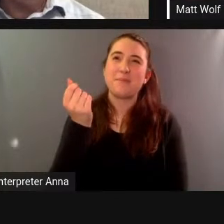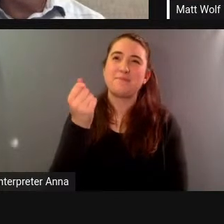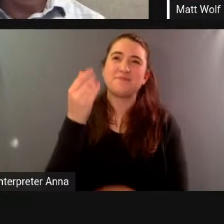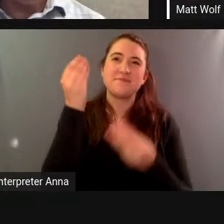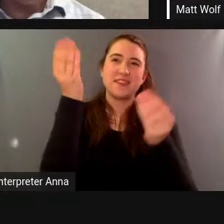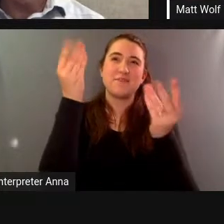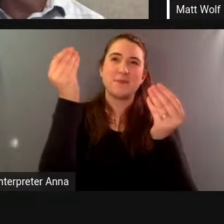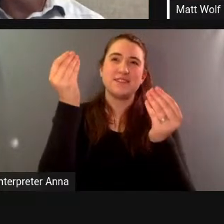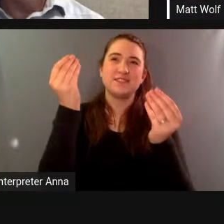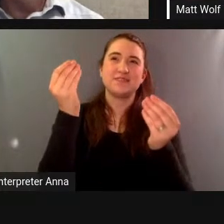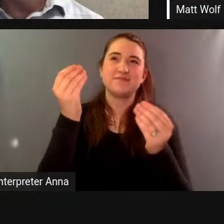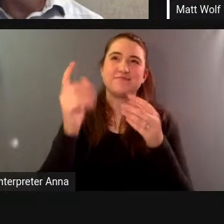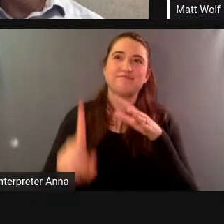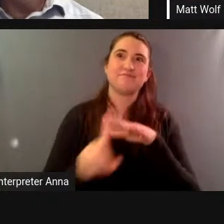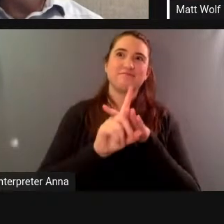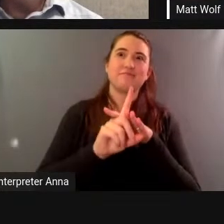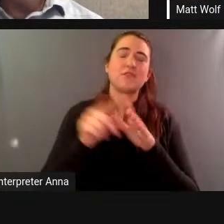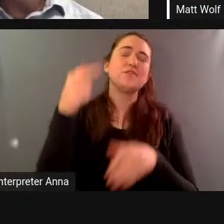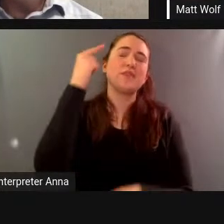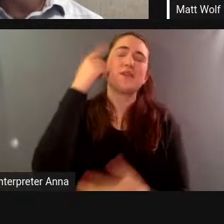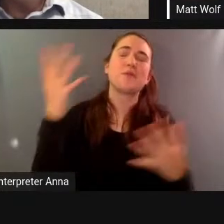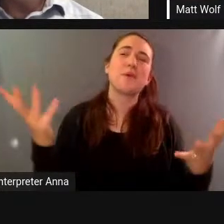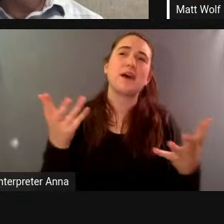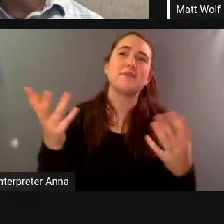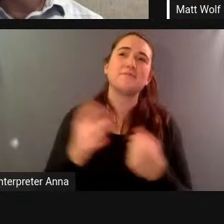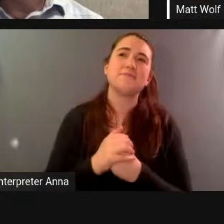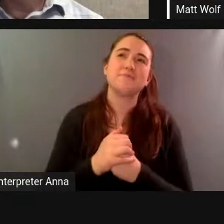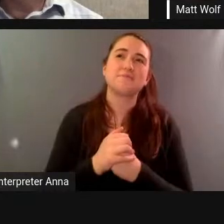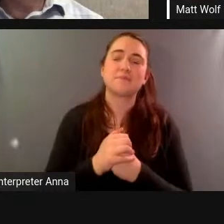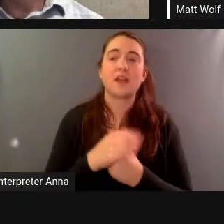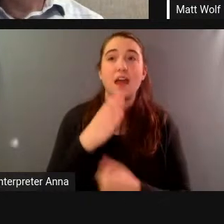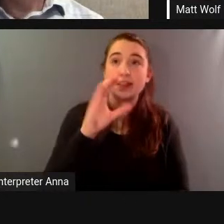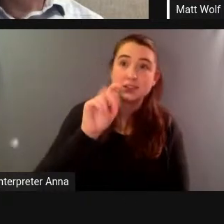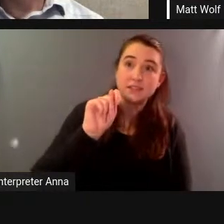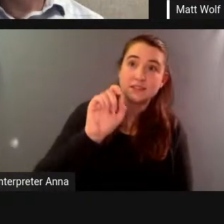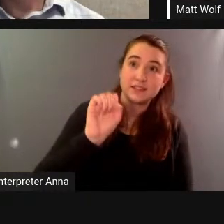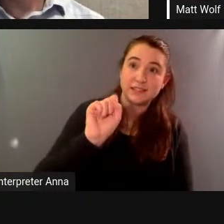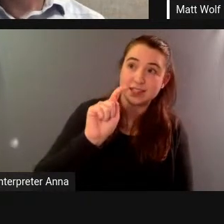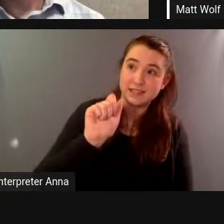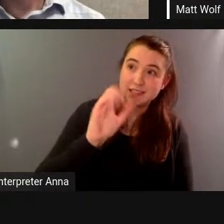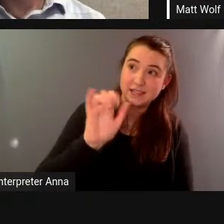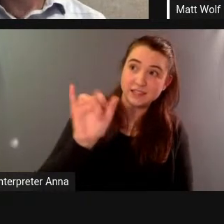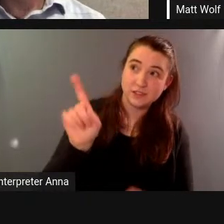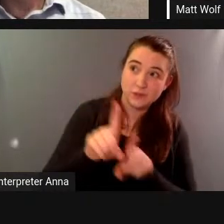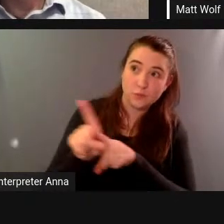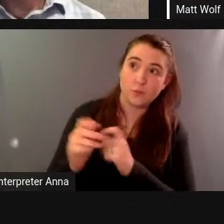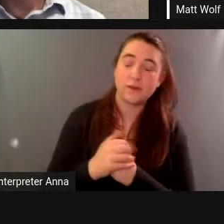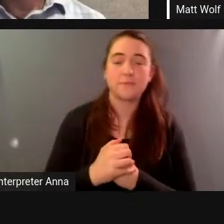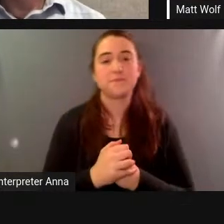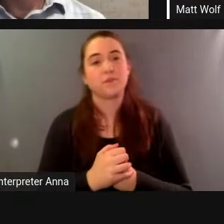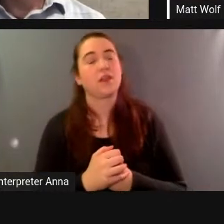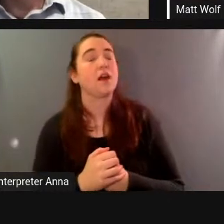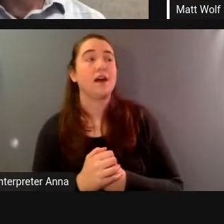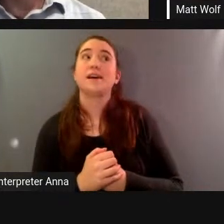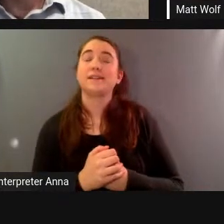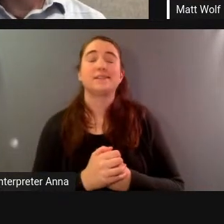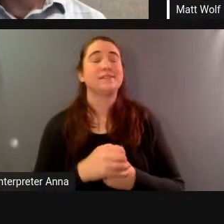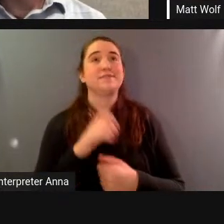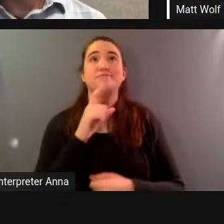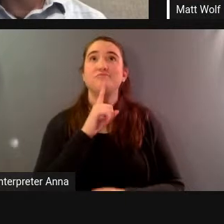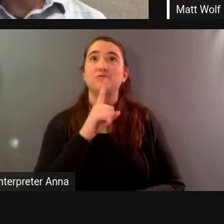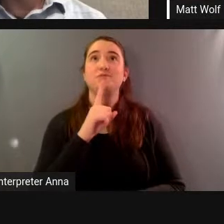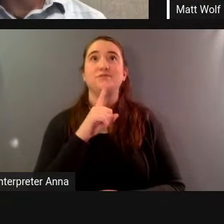uh or stacy too i mean it's a it's a get i mean to it provides an incredible metaphor